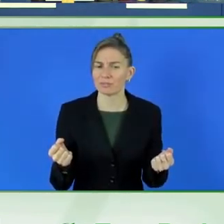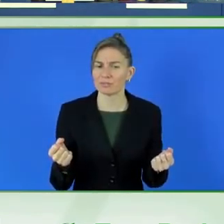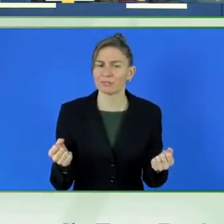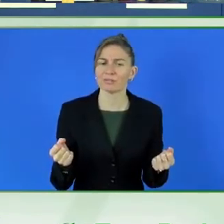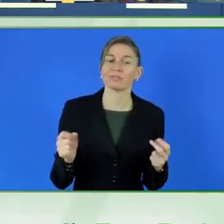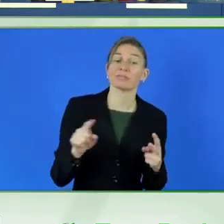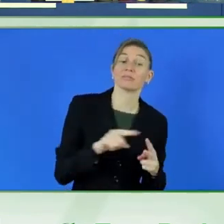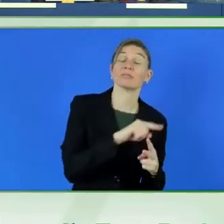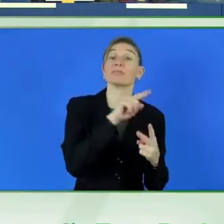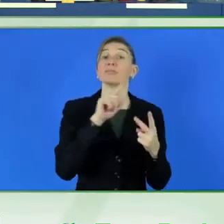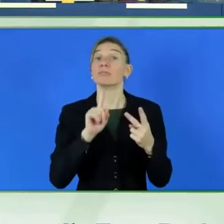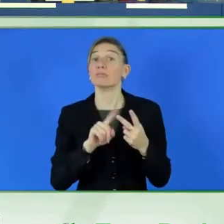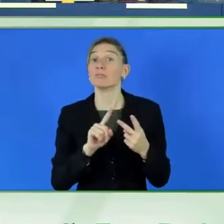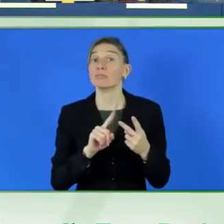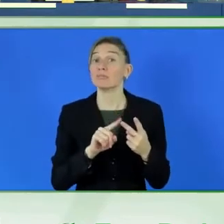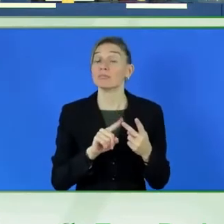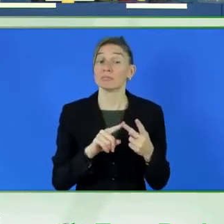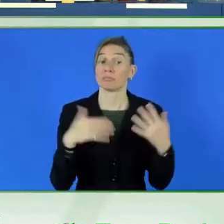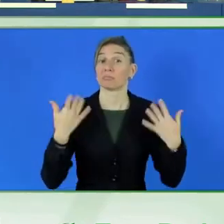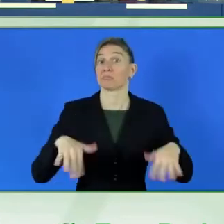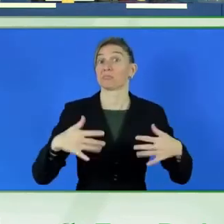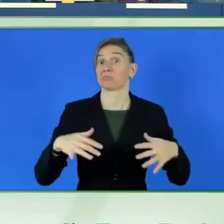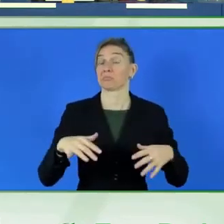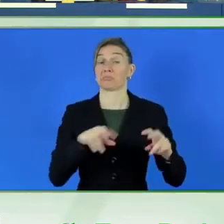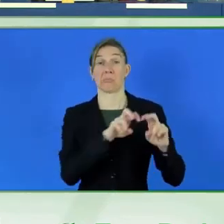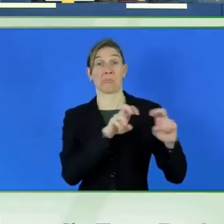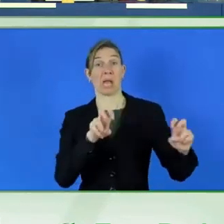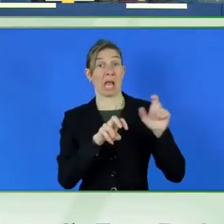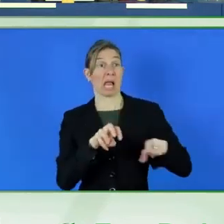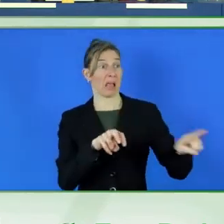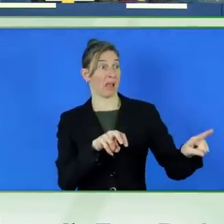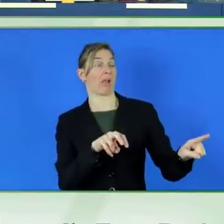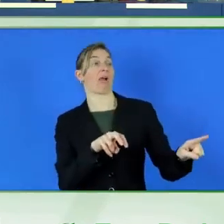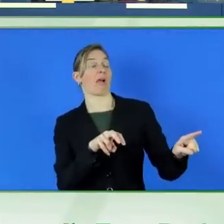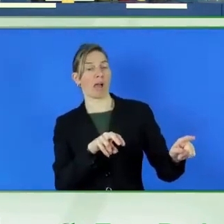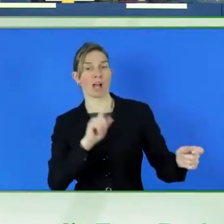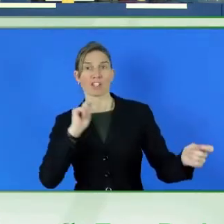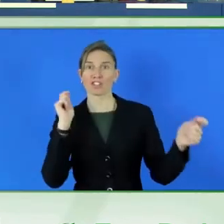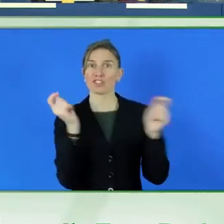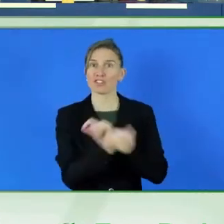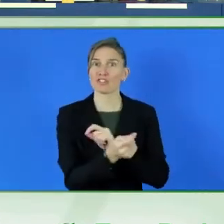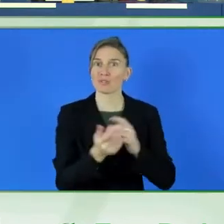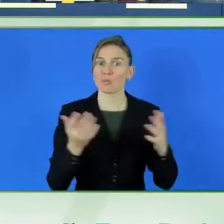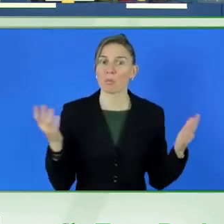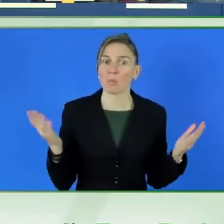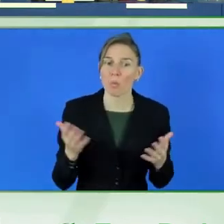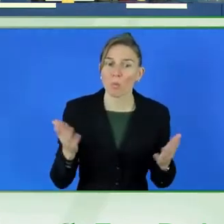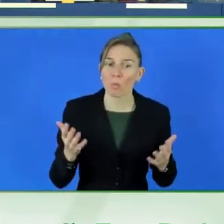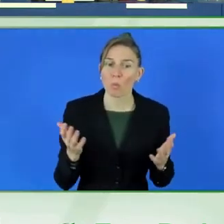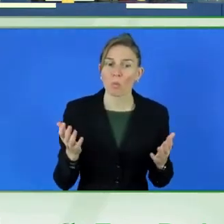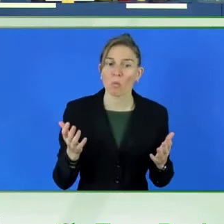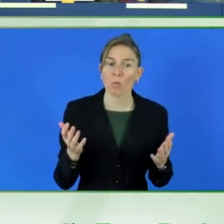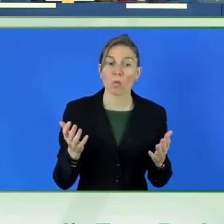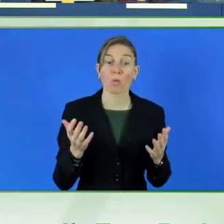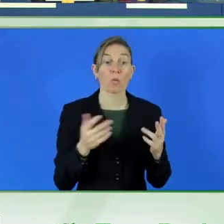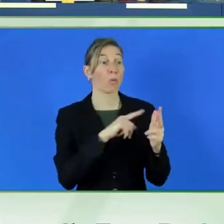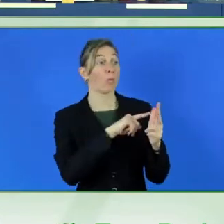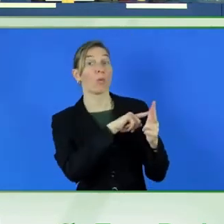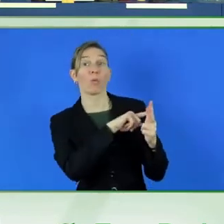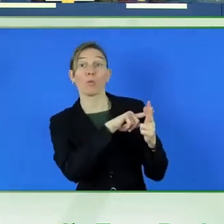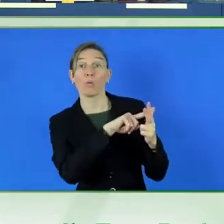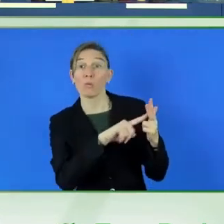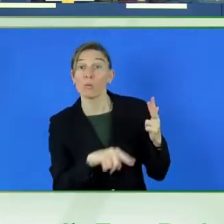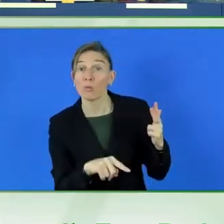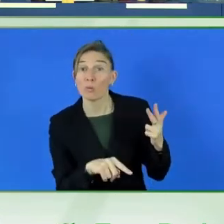that we see with these panelists is that none of them is in the business of just keeping their own nose